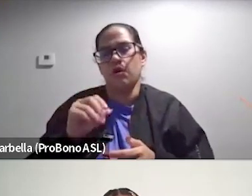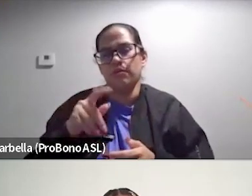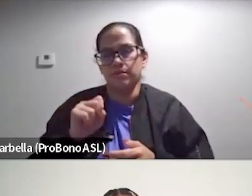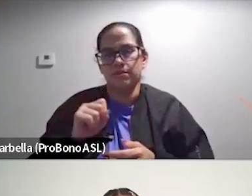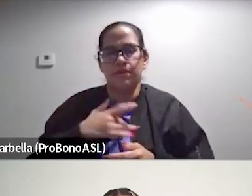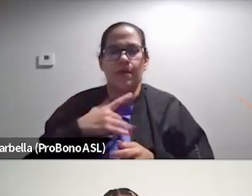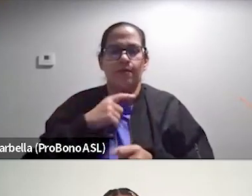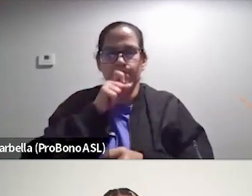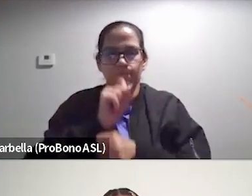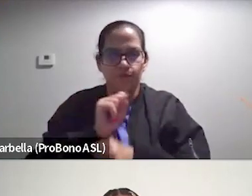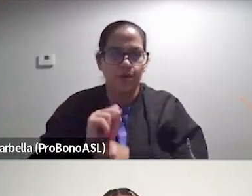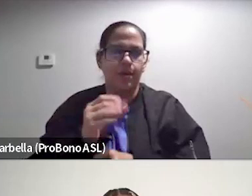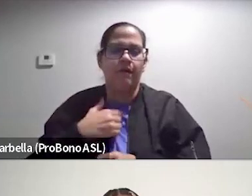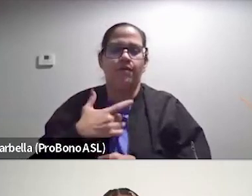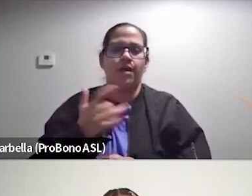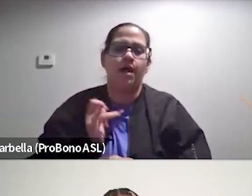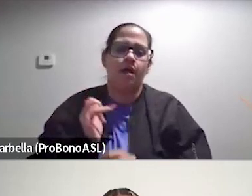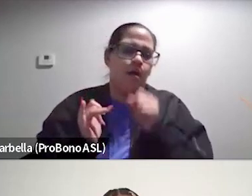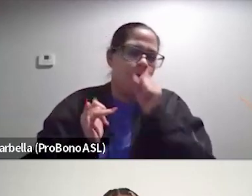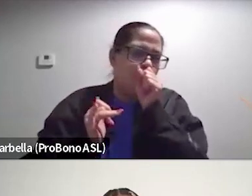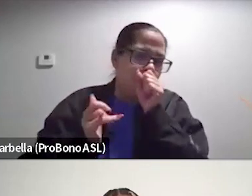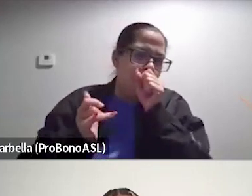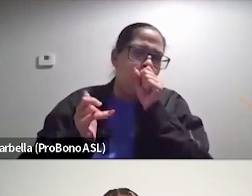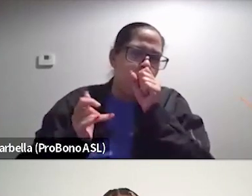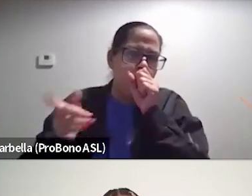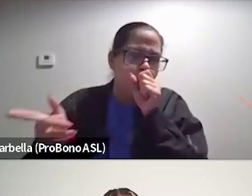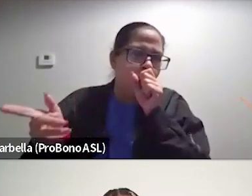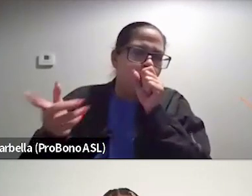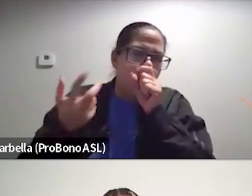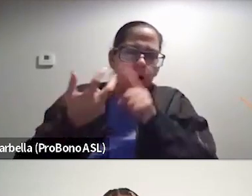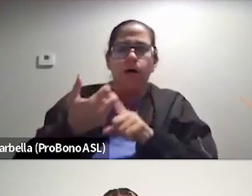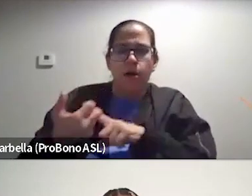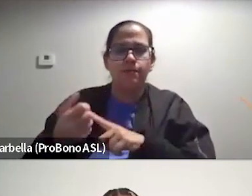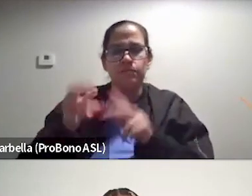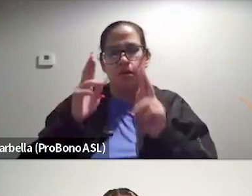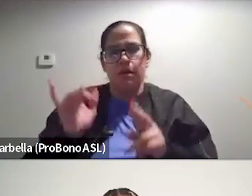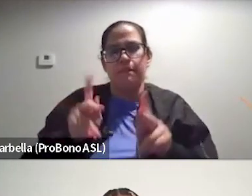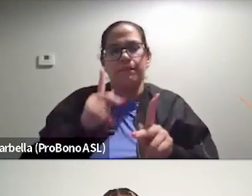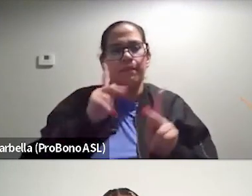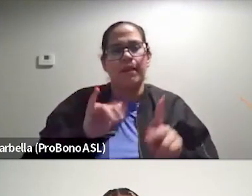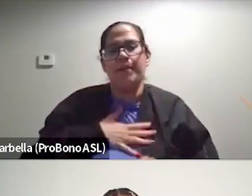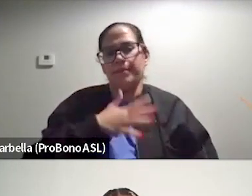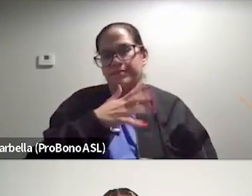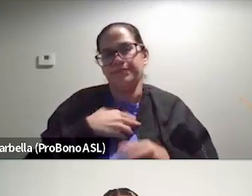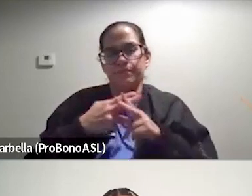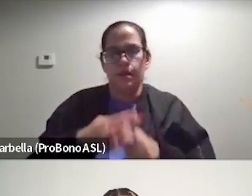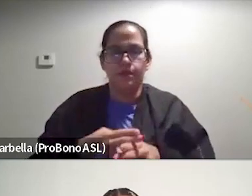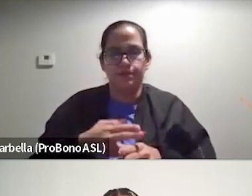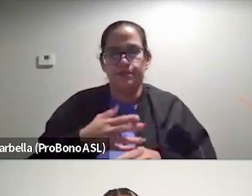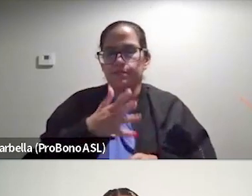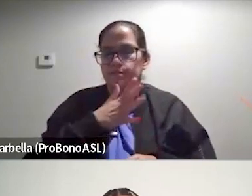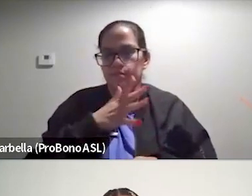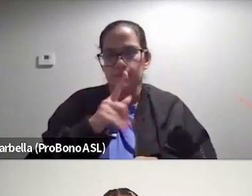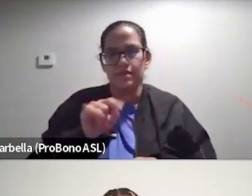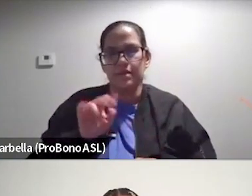and, and I feel like it garners respect for people like my mama, who I call mama Tina